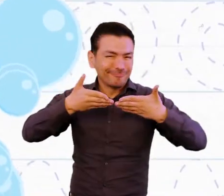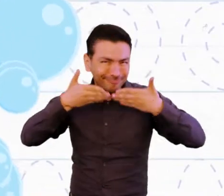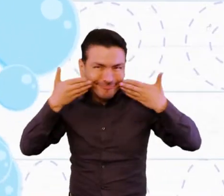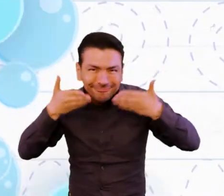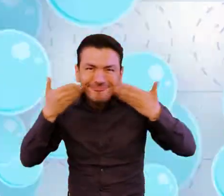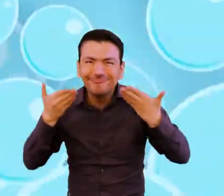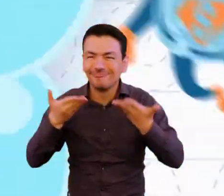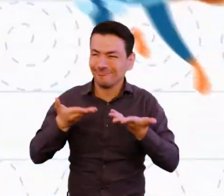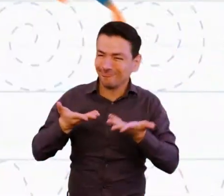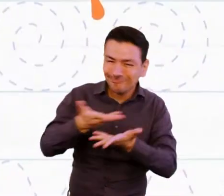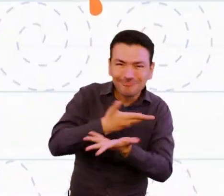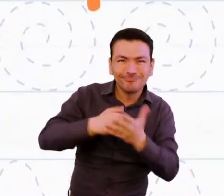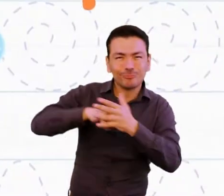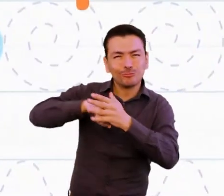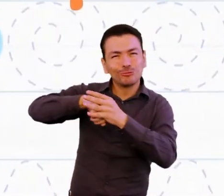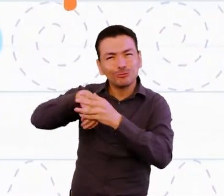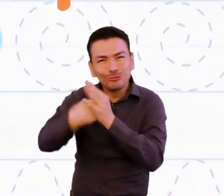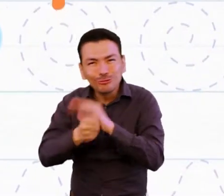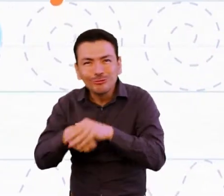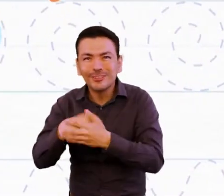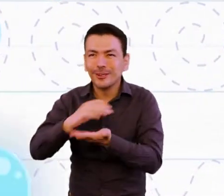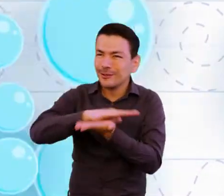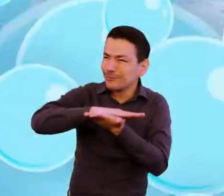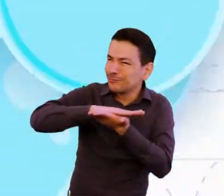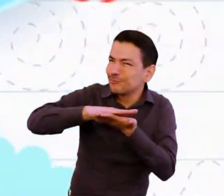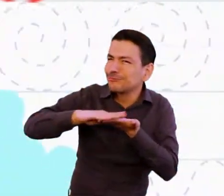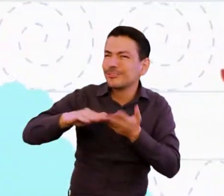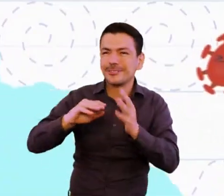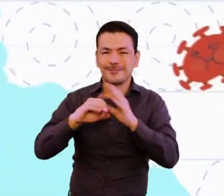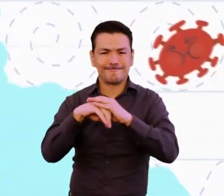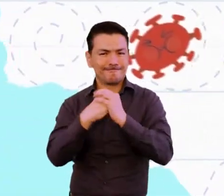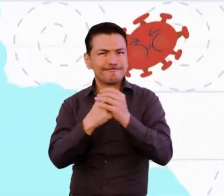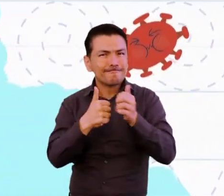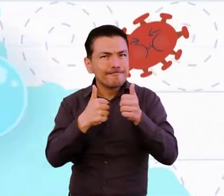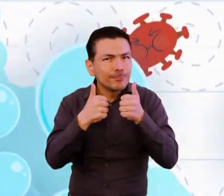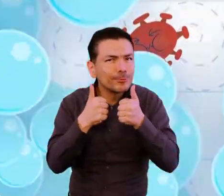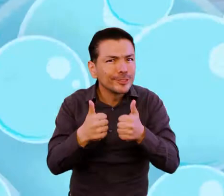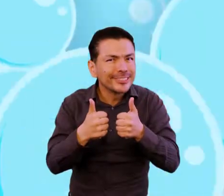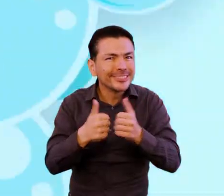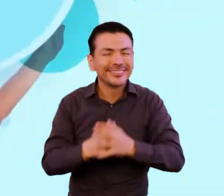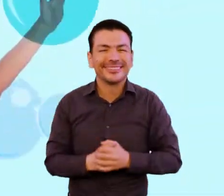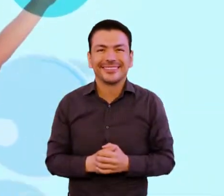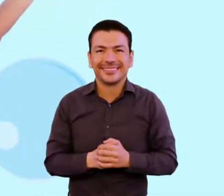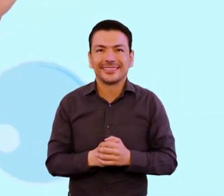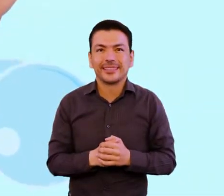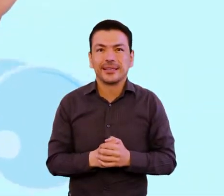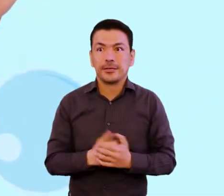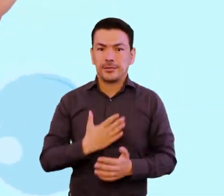wash your hands often and wash them well